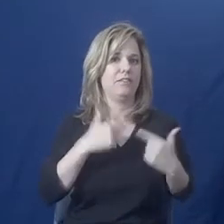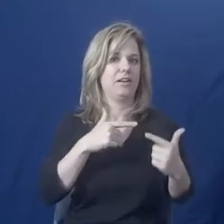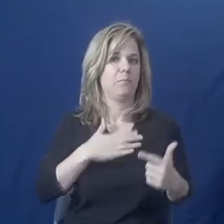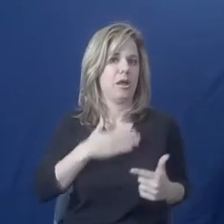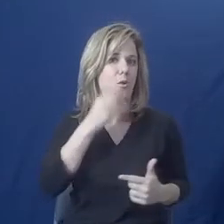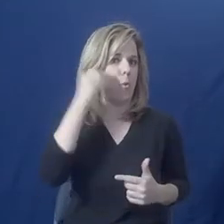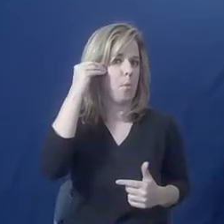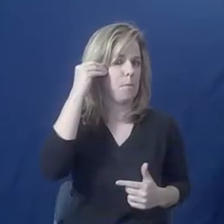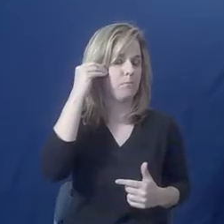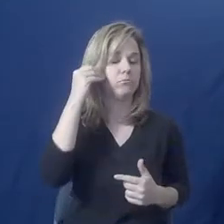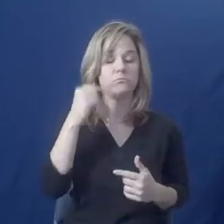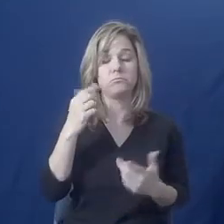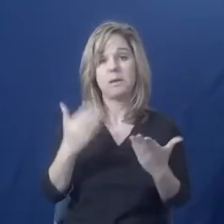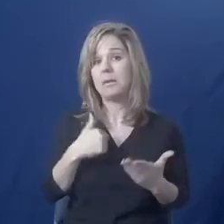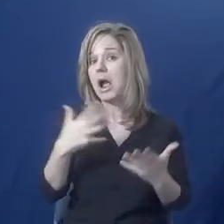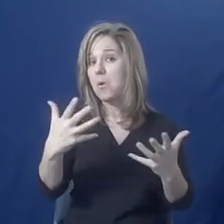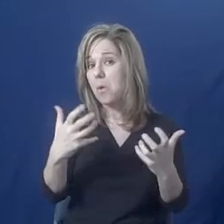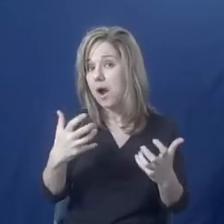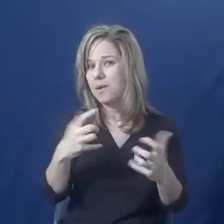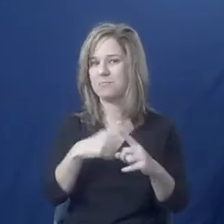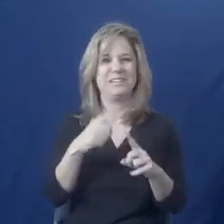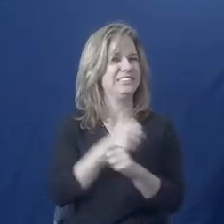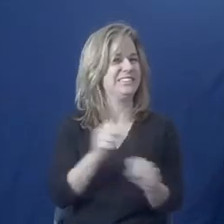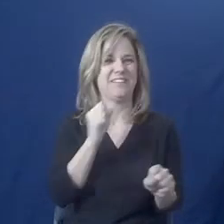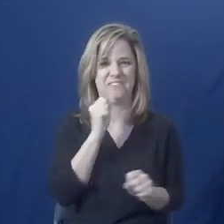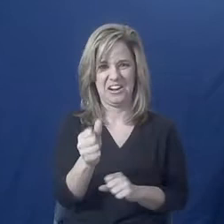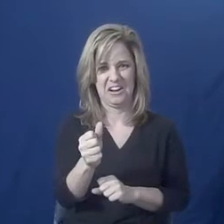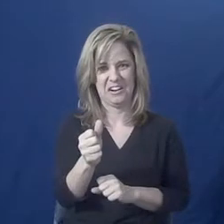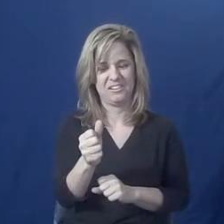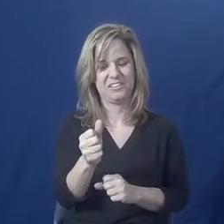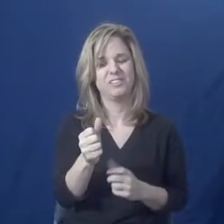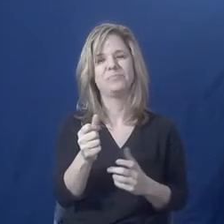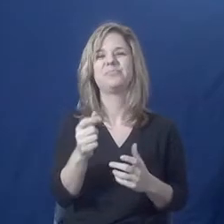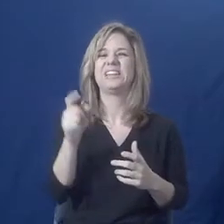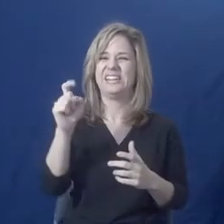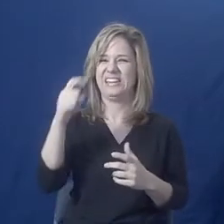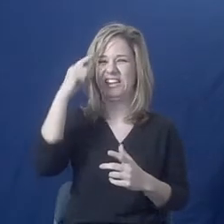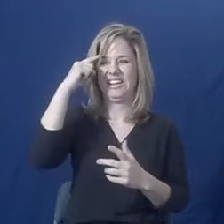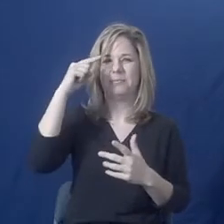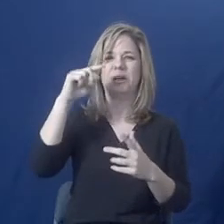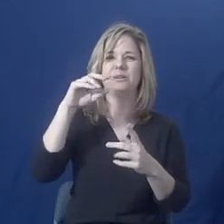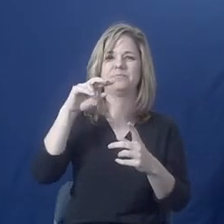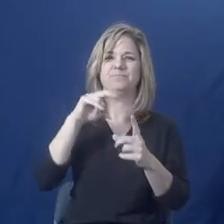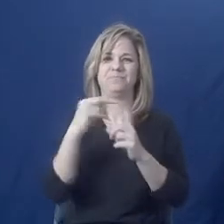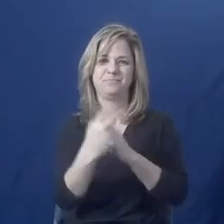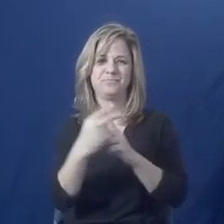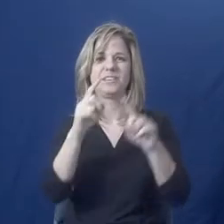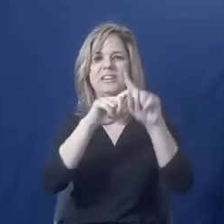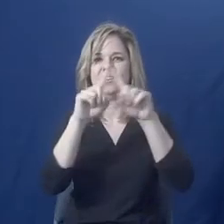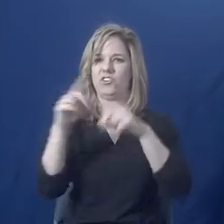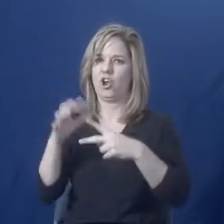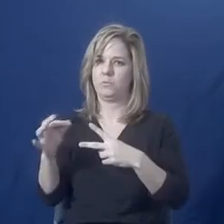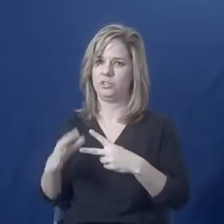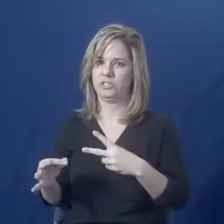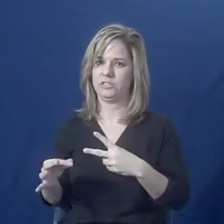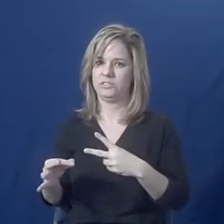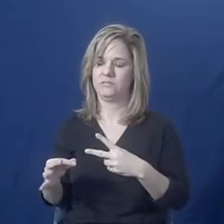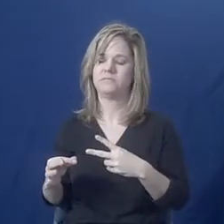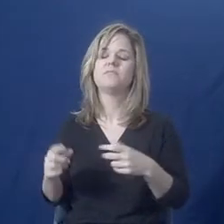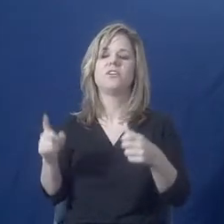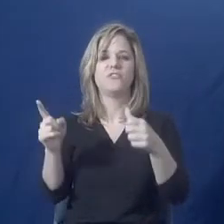but that may not be the safest thing for me. So I need to consider all of my options. Safety first.